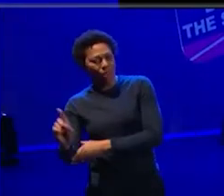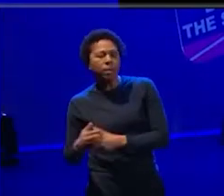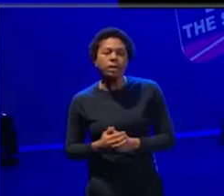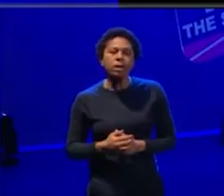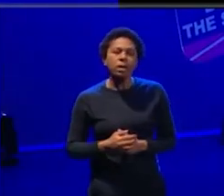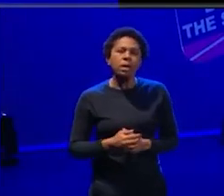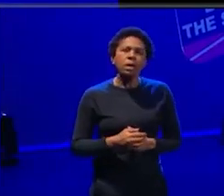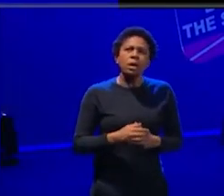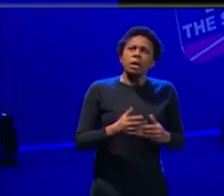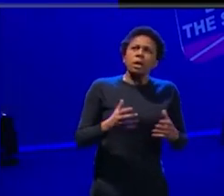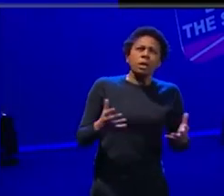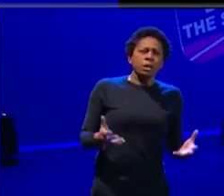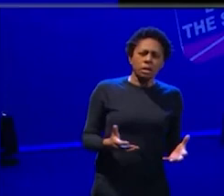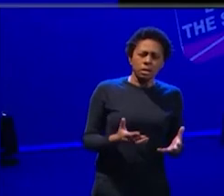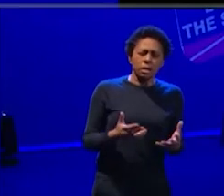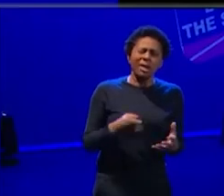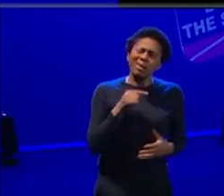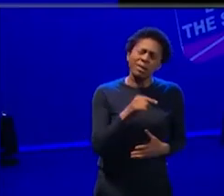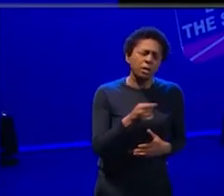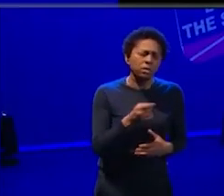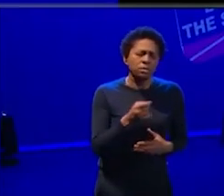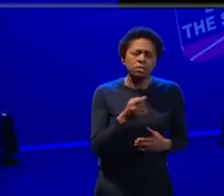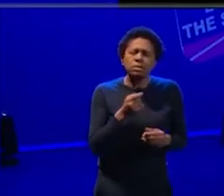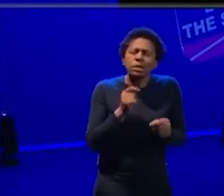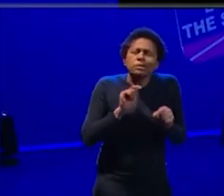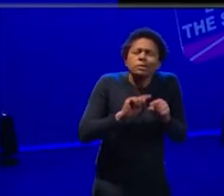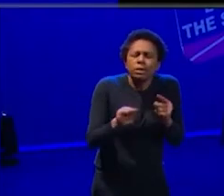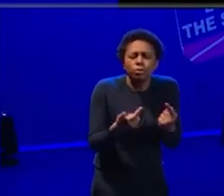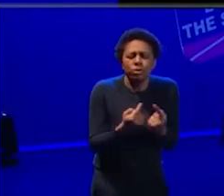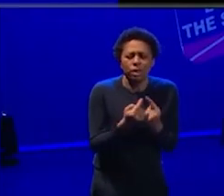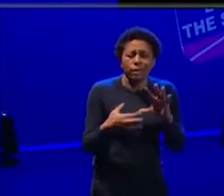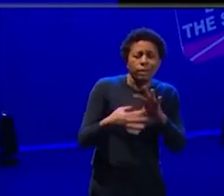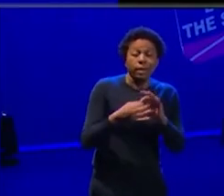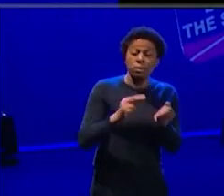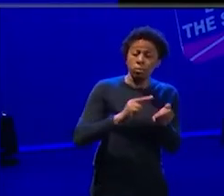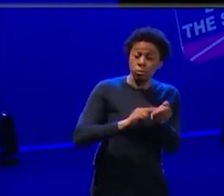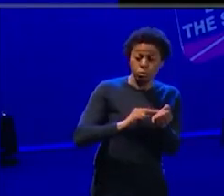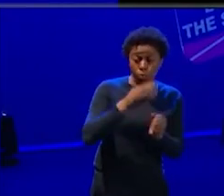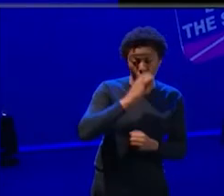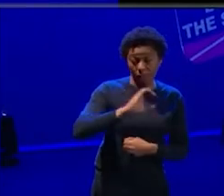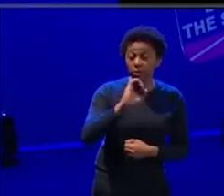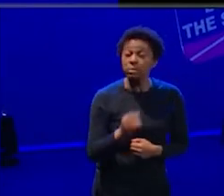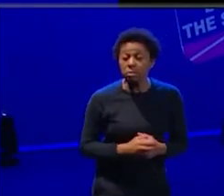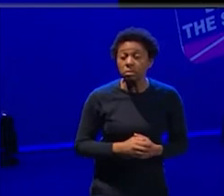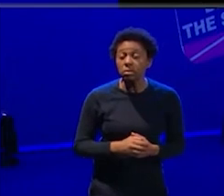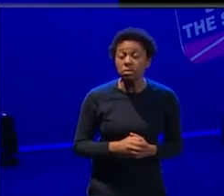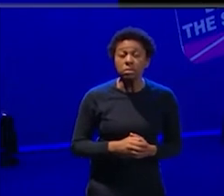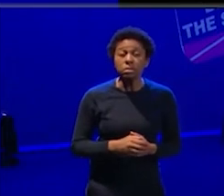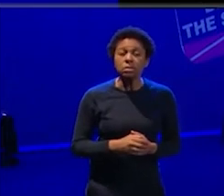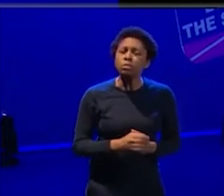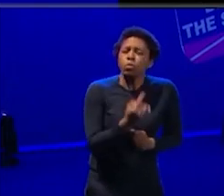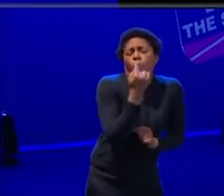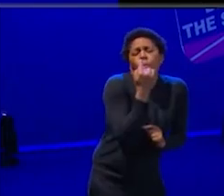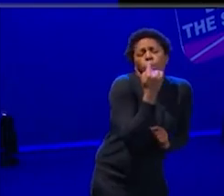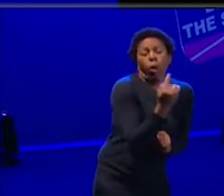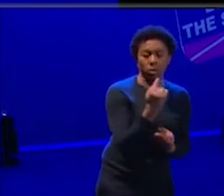but it's kind of, it's something which is so special to Blue Elephant because it's, it's one of our many projects, but it's kind of, um, it's